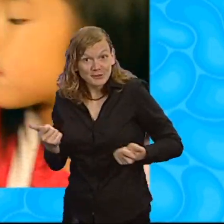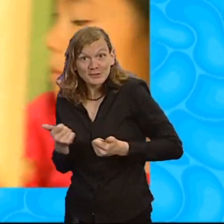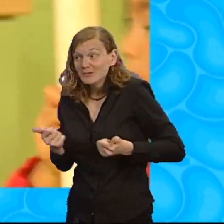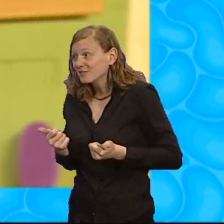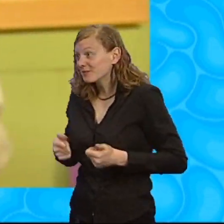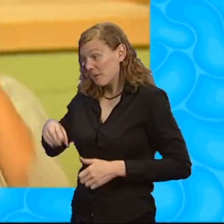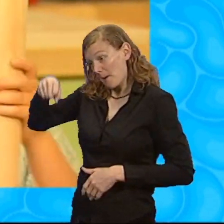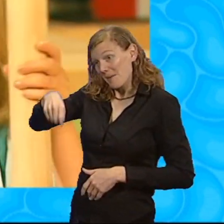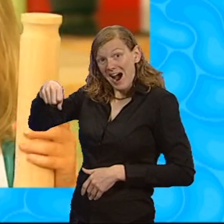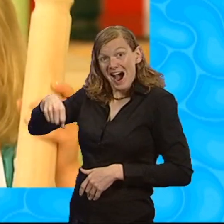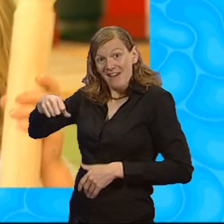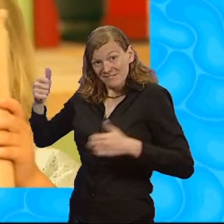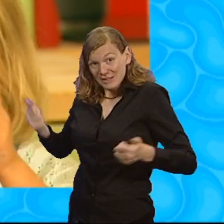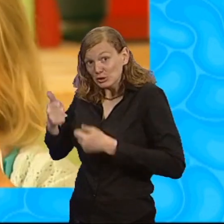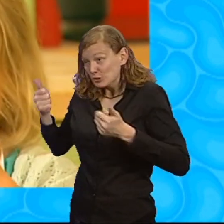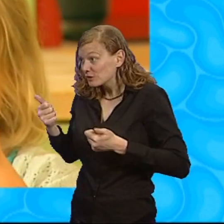That's it.